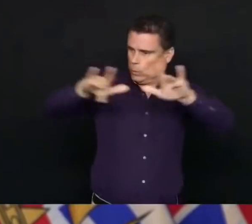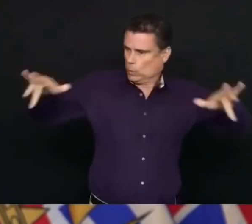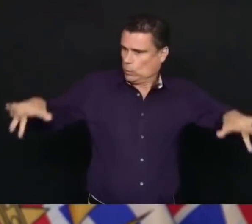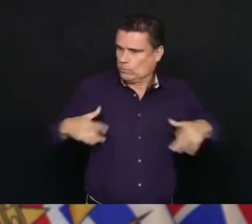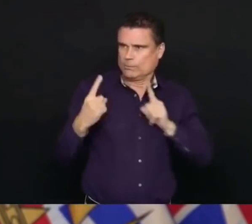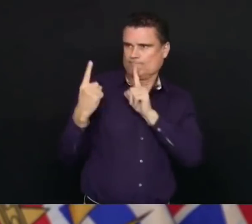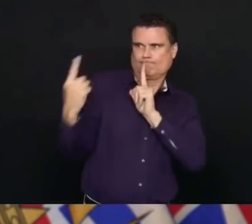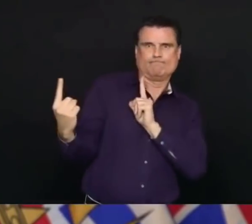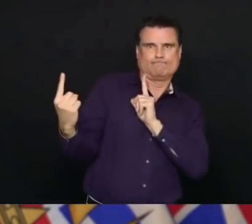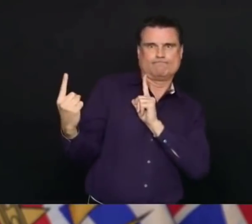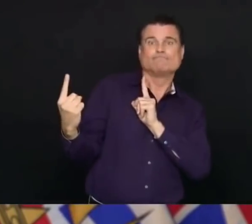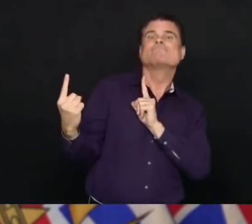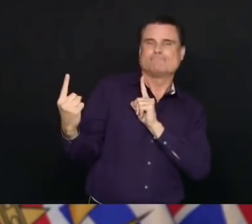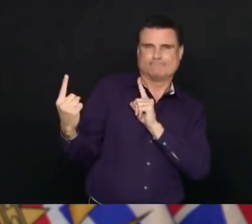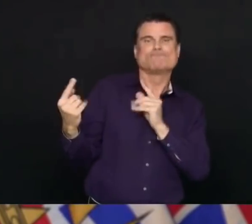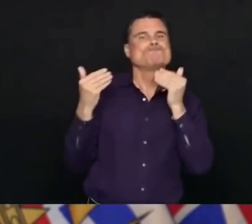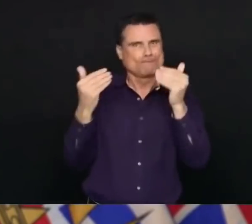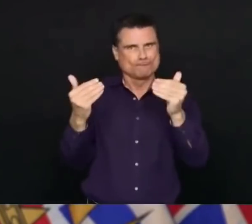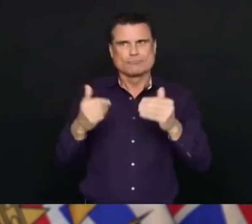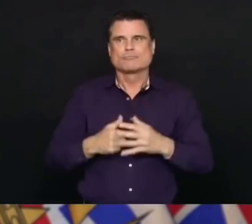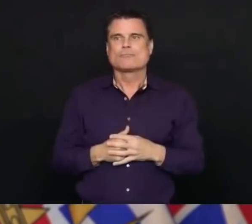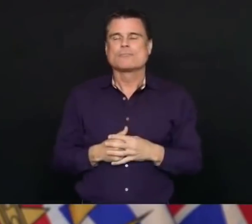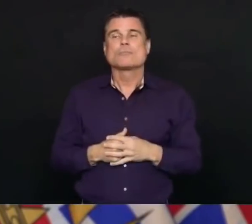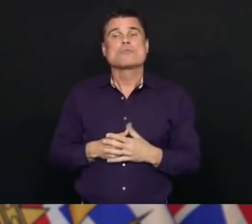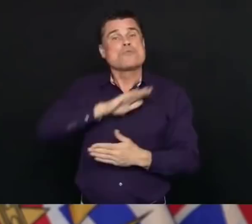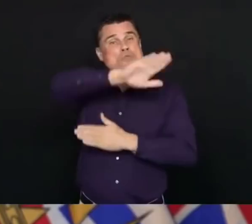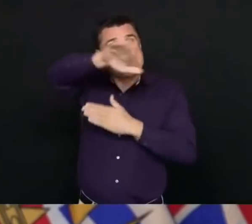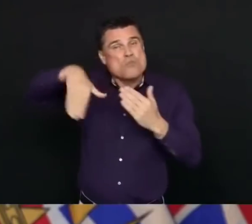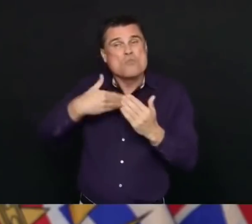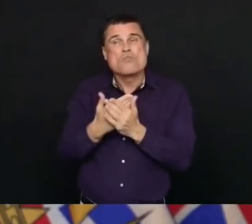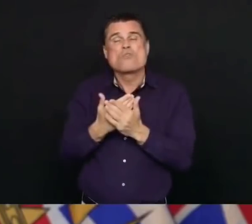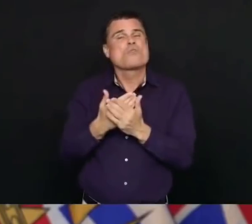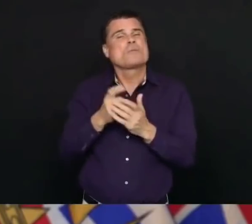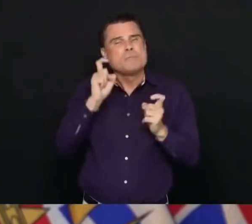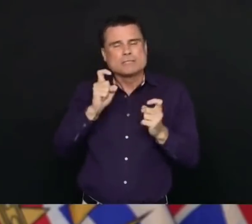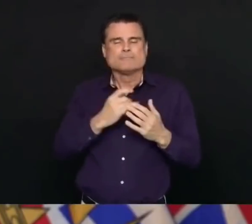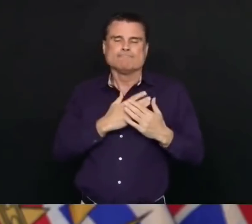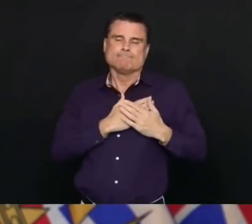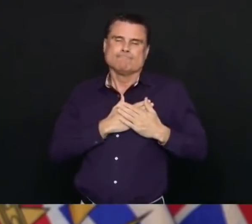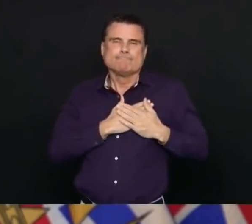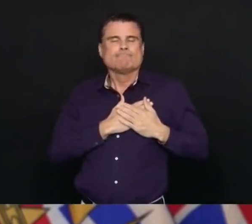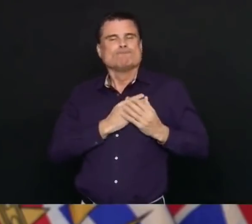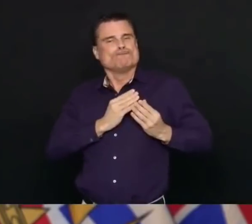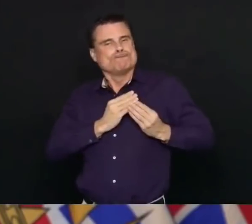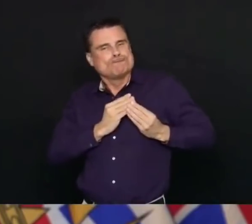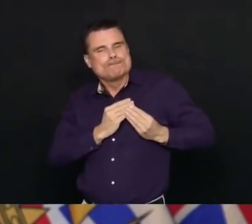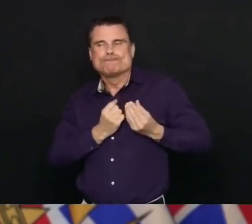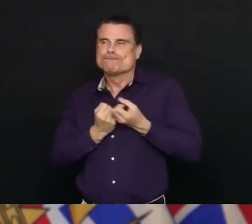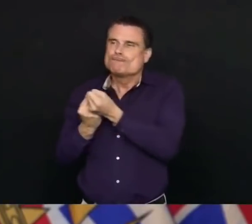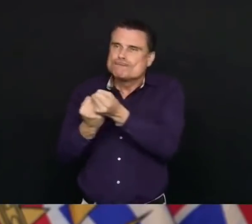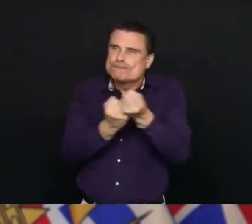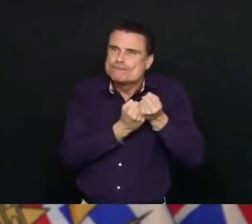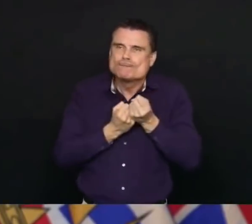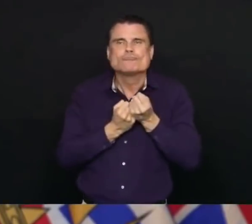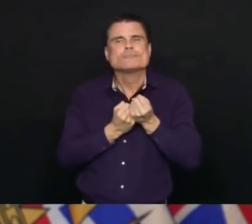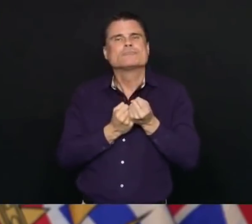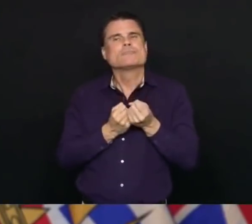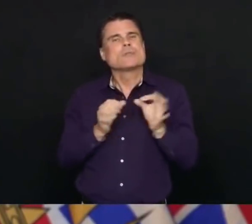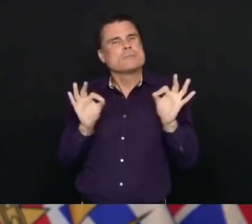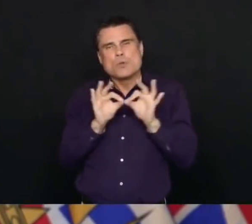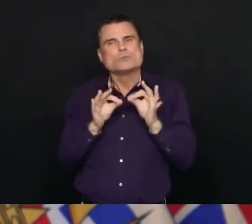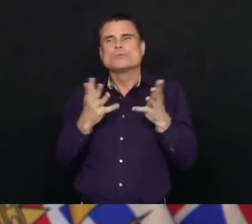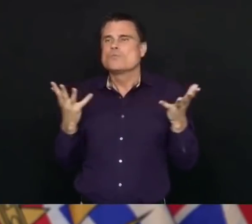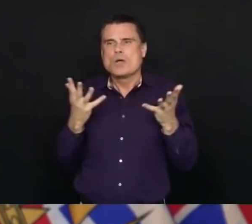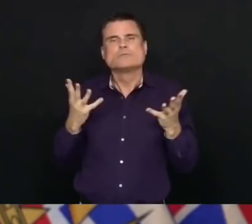So let's do that safely and do that at home this weekend. And to continue the mantra to be kind and to be calm